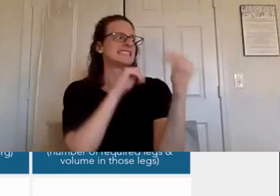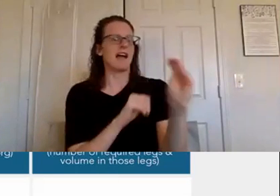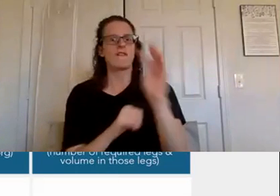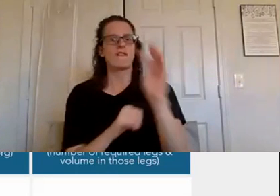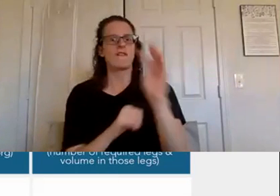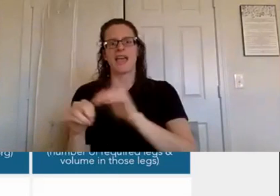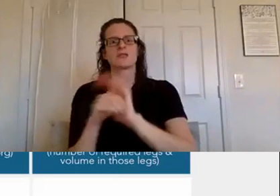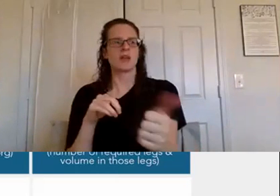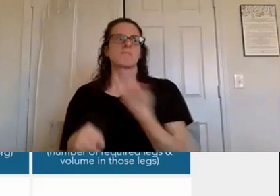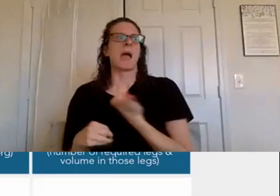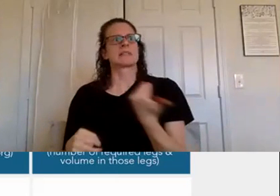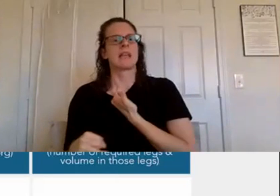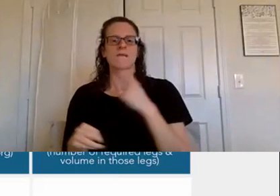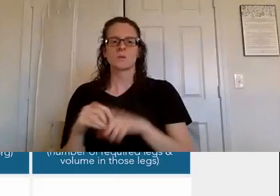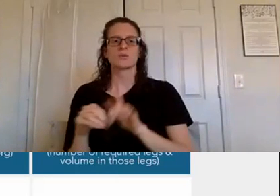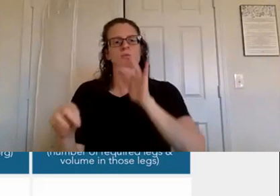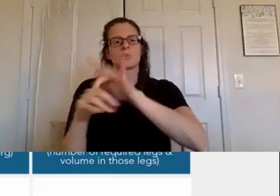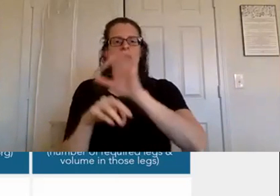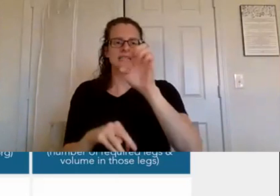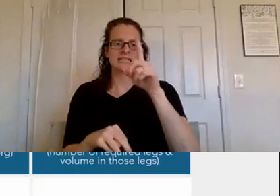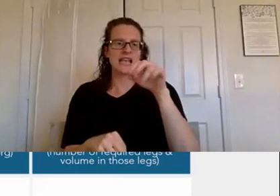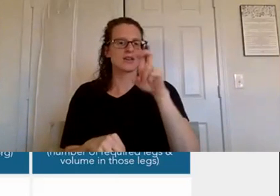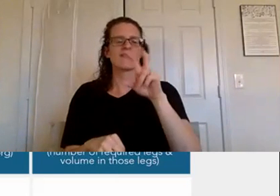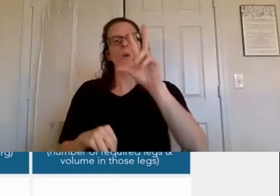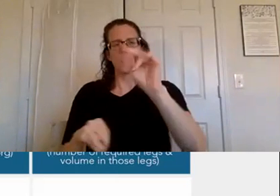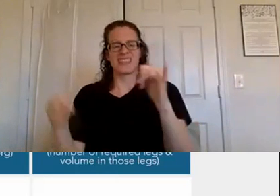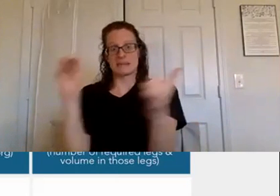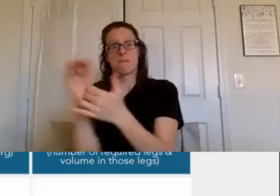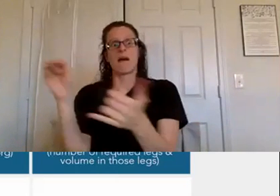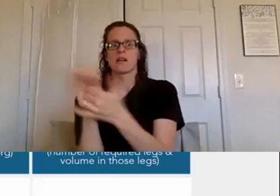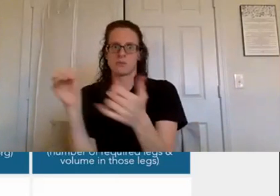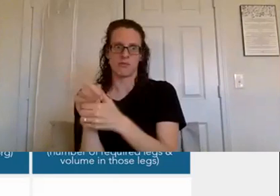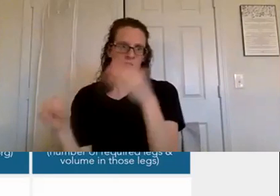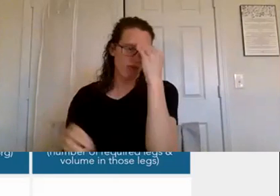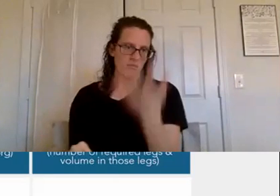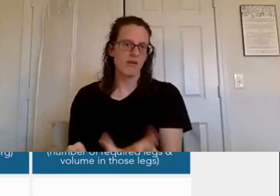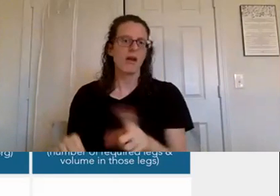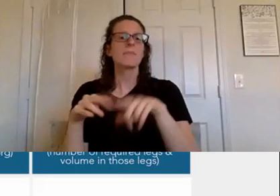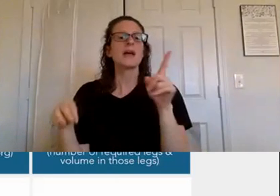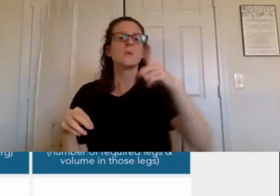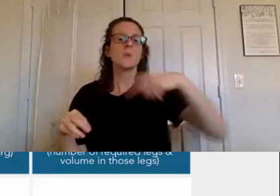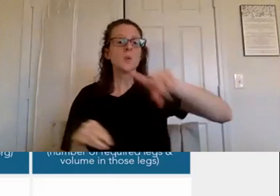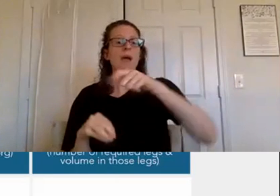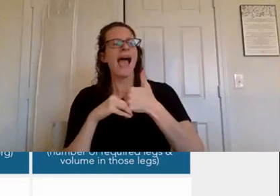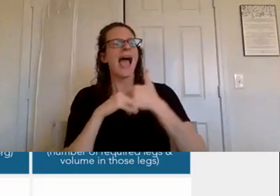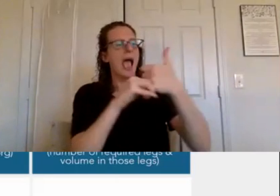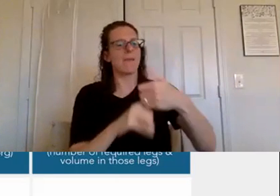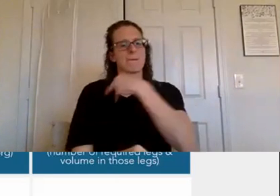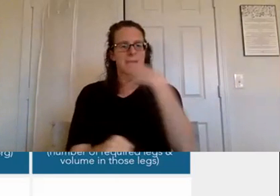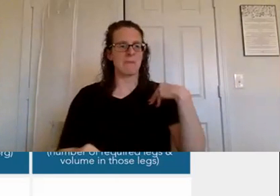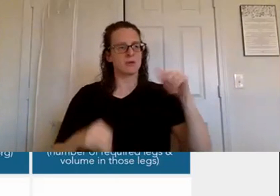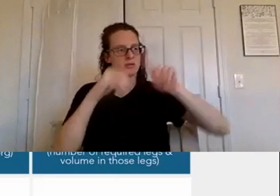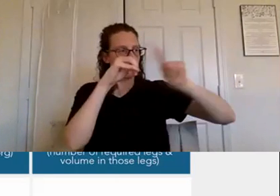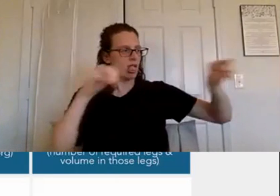worth of products to get executive that's almost impossible but it's you helping your your members um